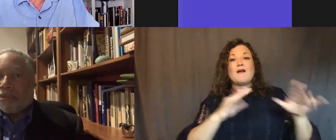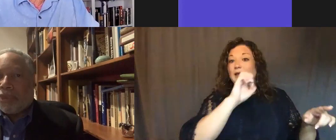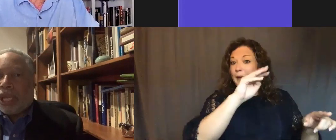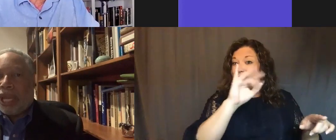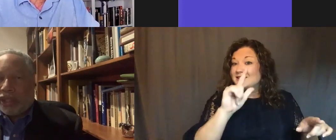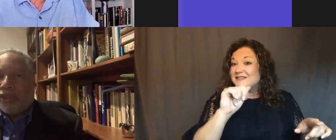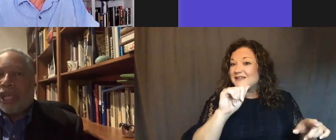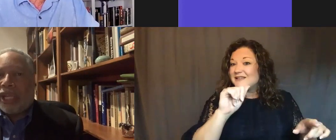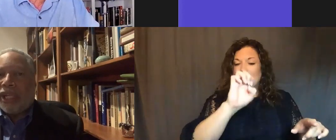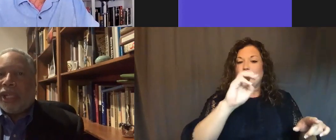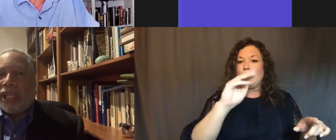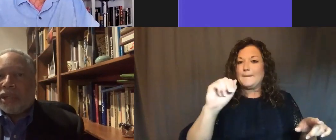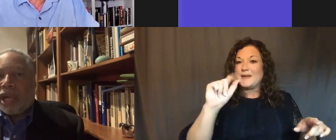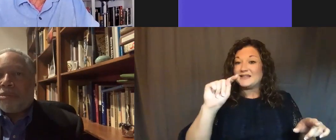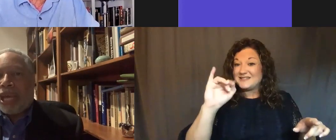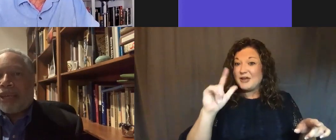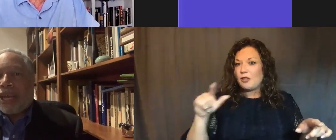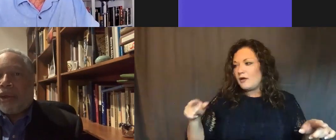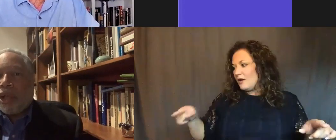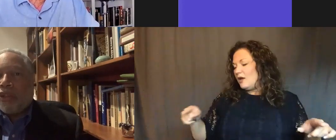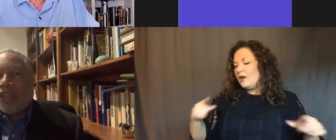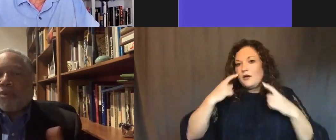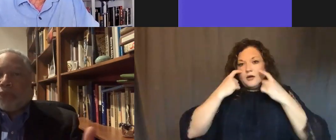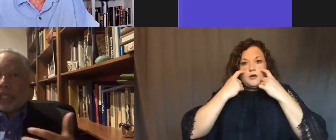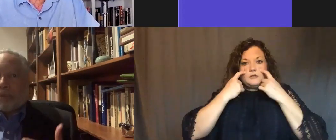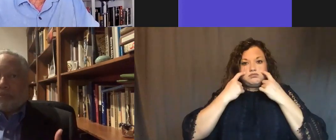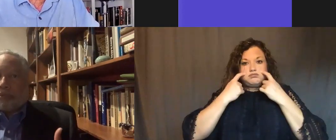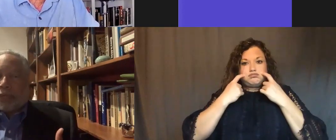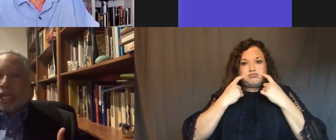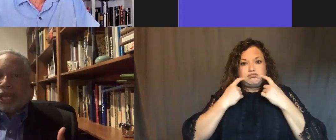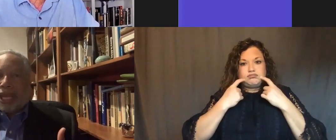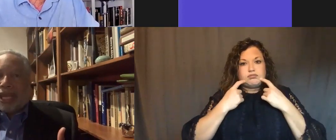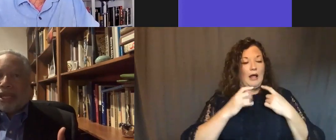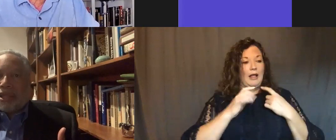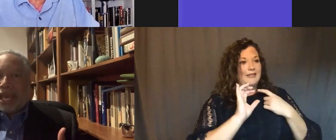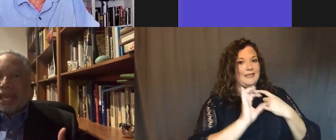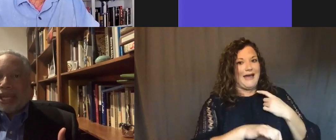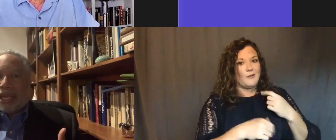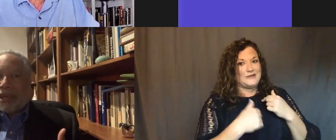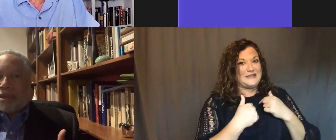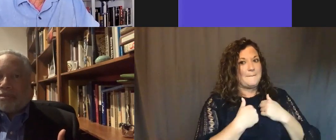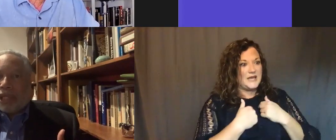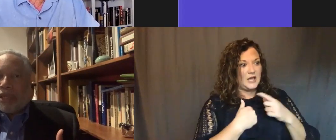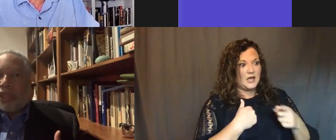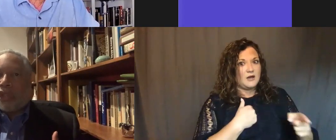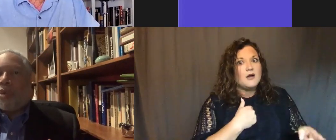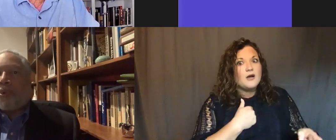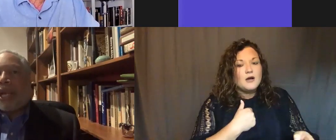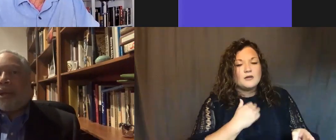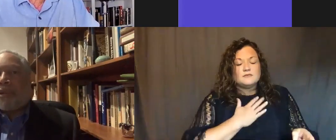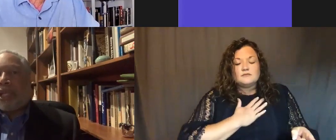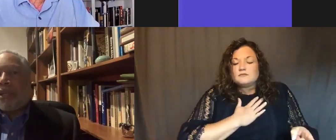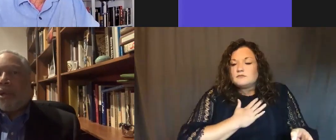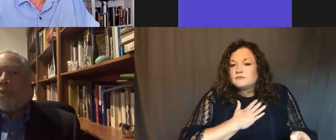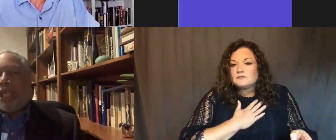And as you said, he talked about how that was him and that he was so